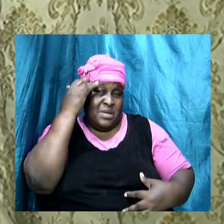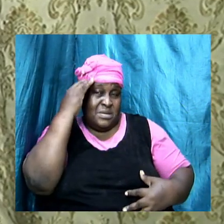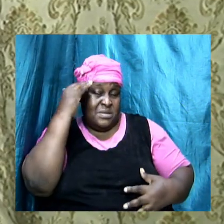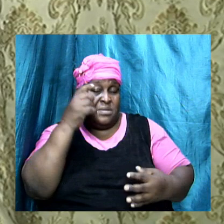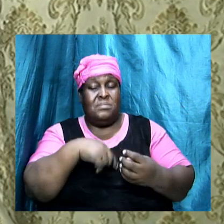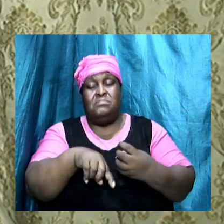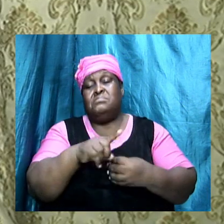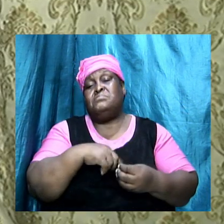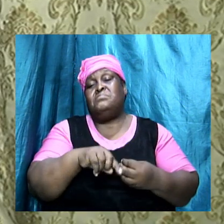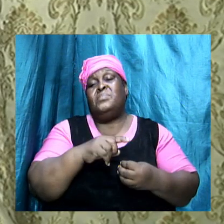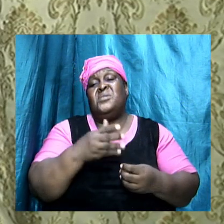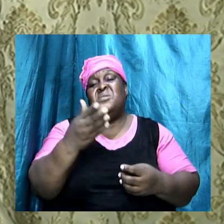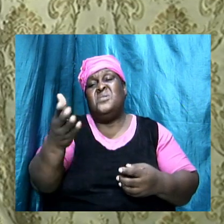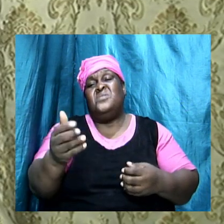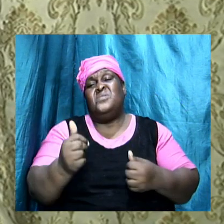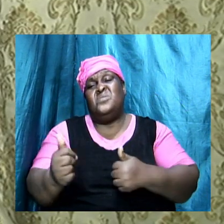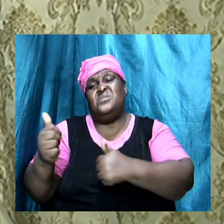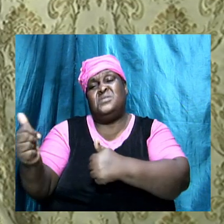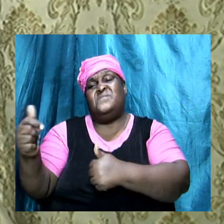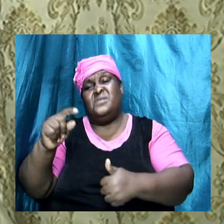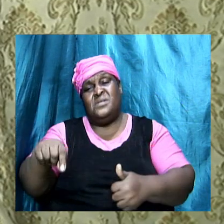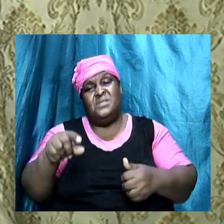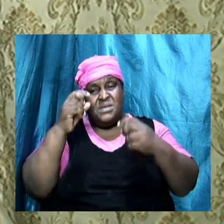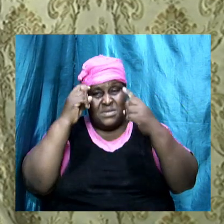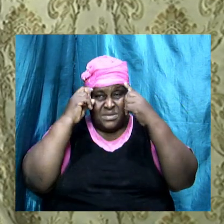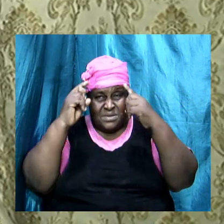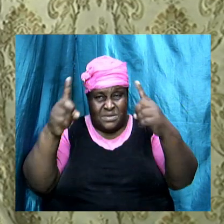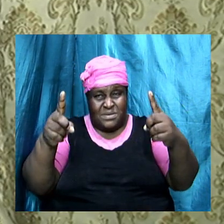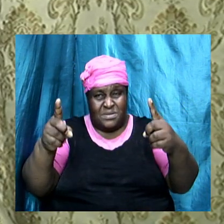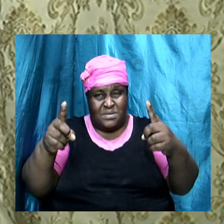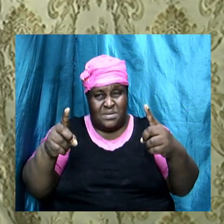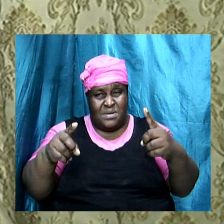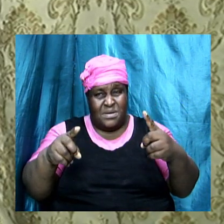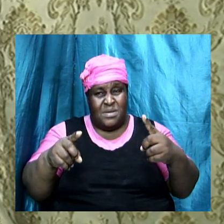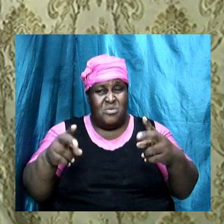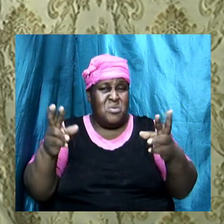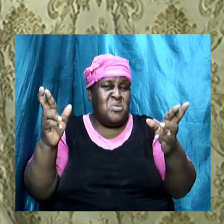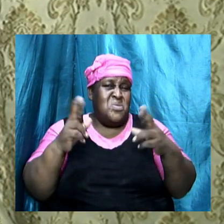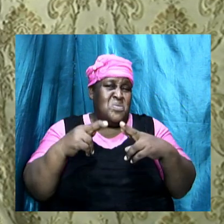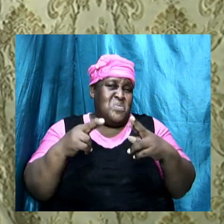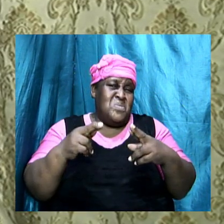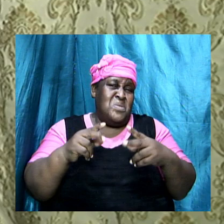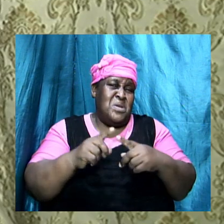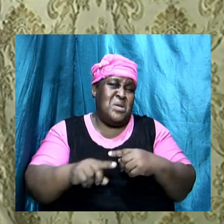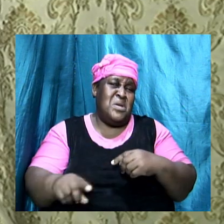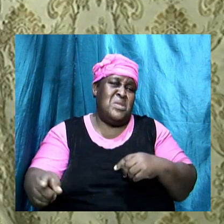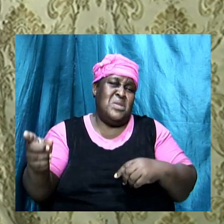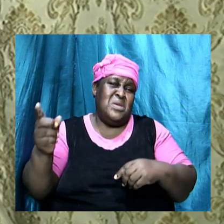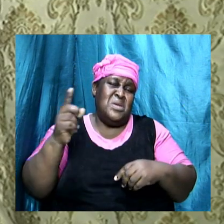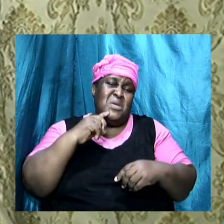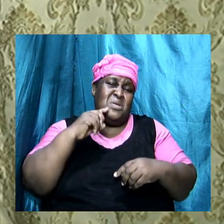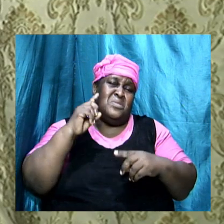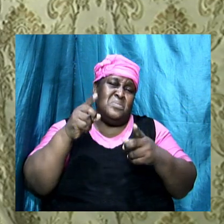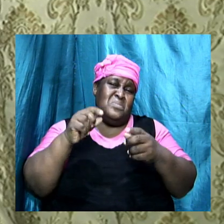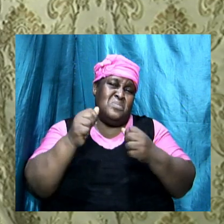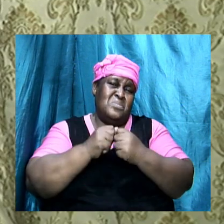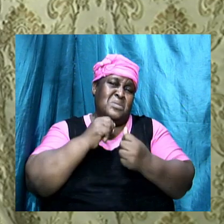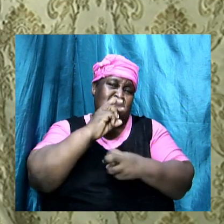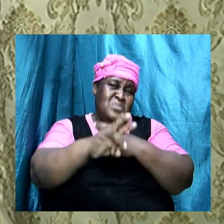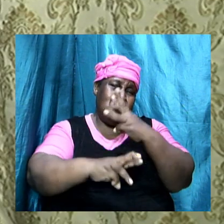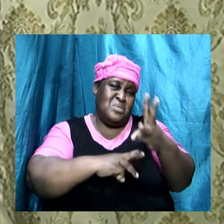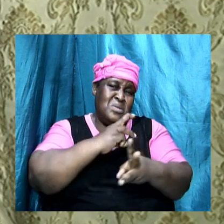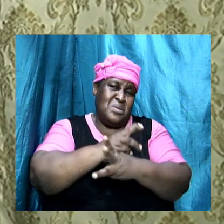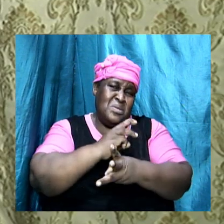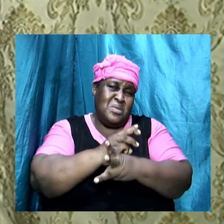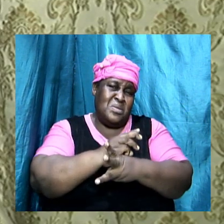those who followed this doctrine were those who were ready to compromise with the world they